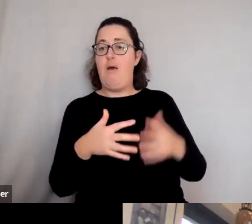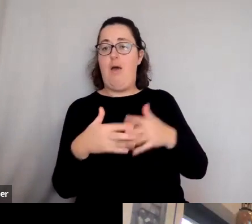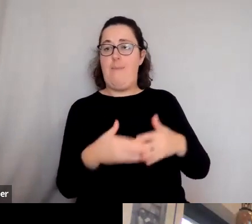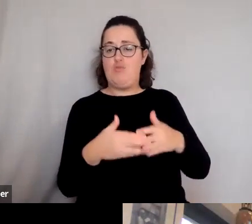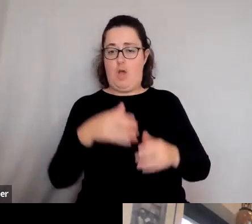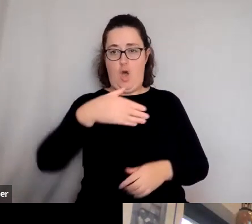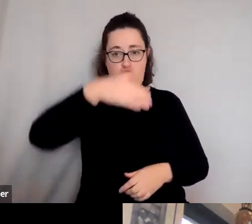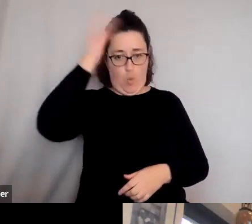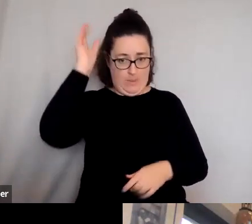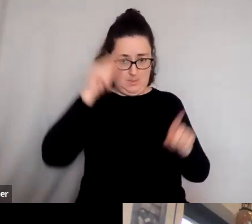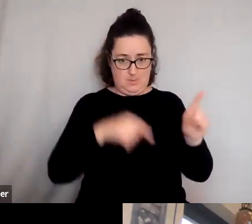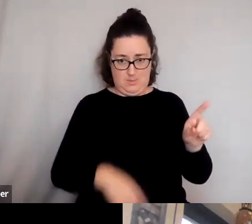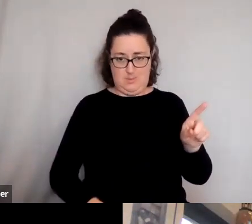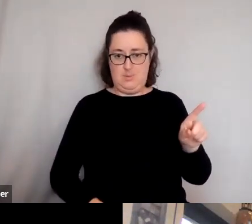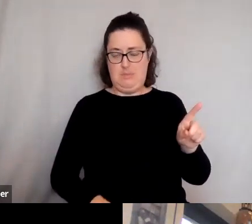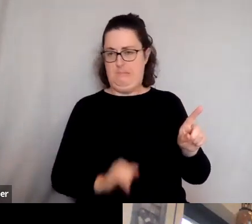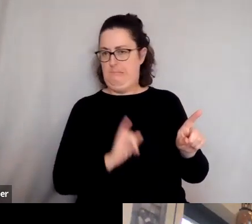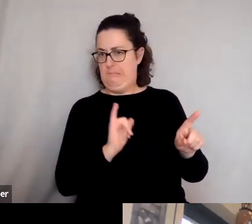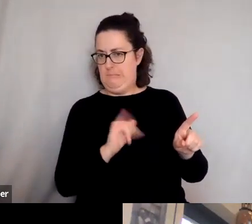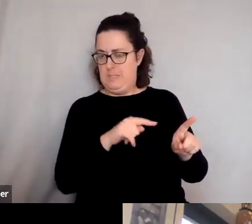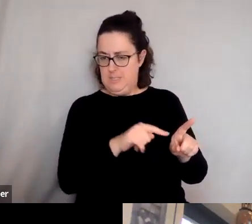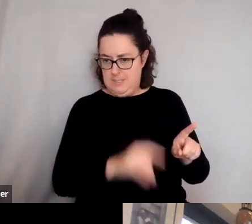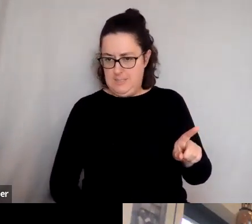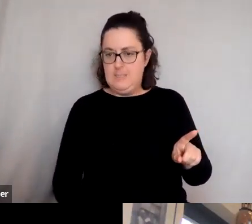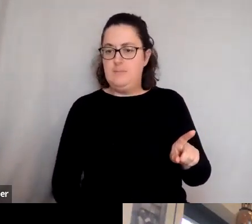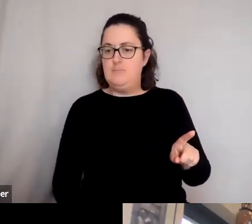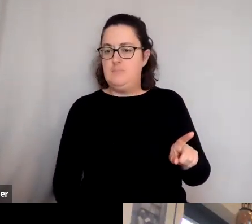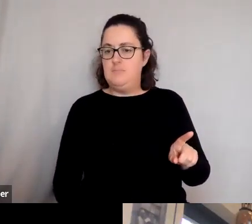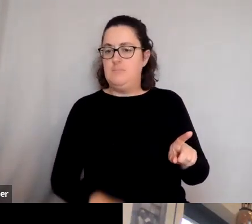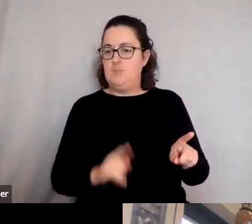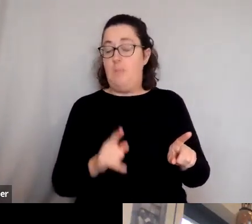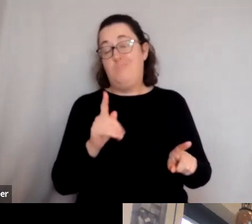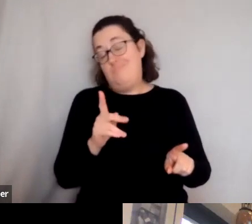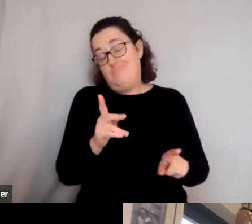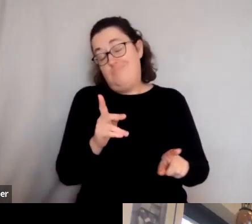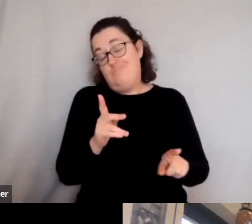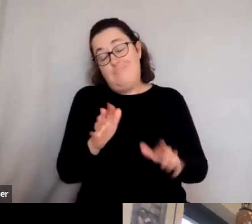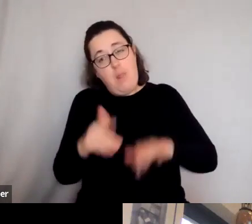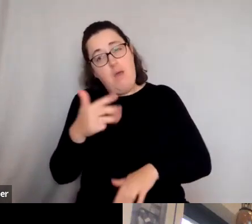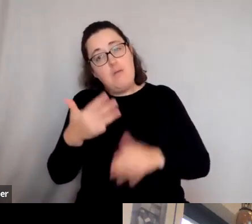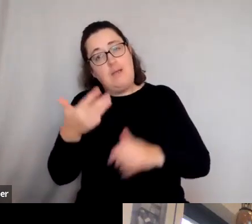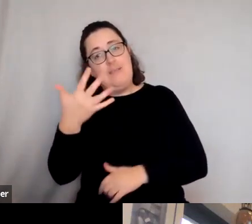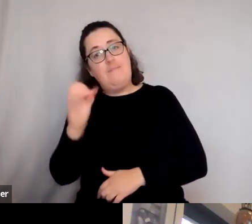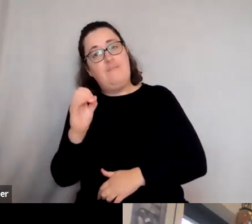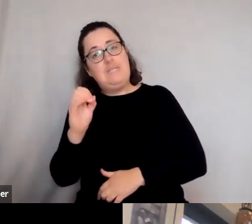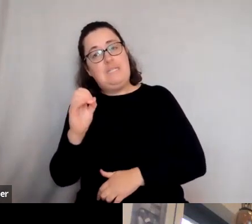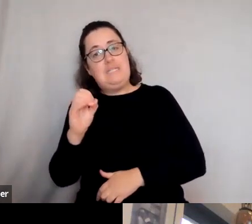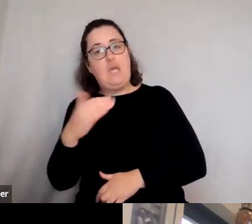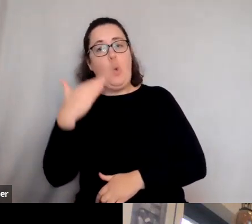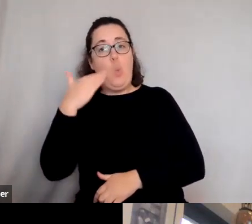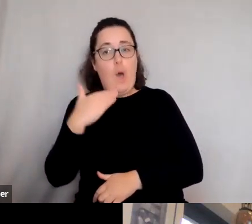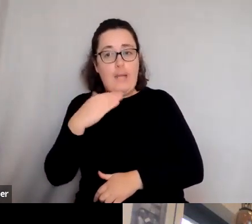Harold Macmillan obviously has that certain element of white male privilege of the 1950s. But do you think there's